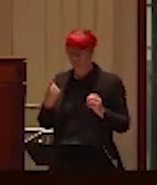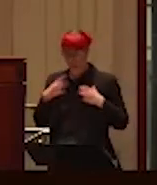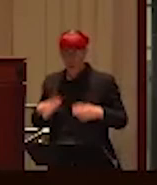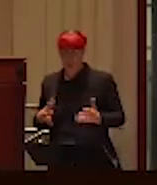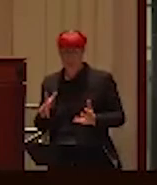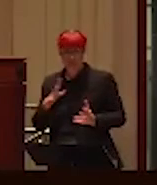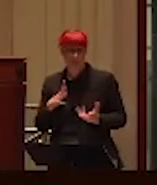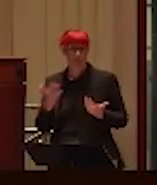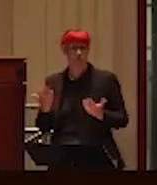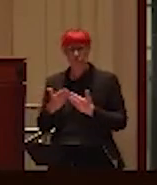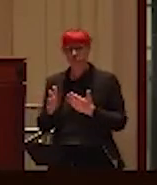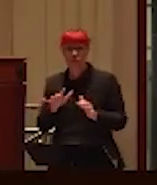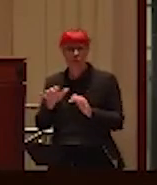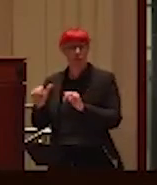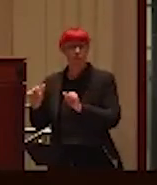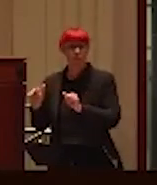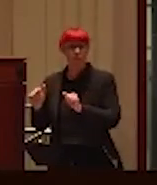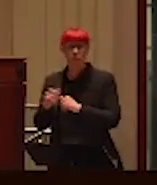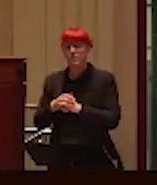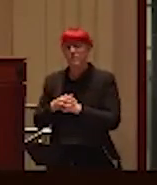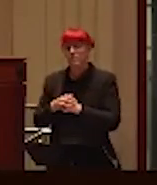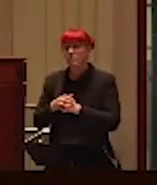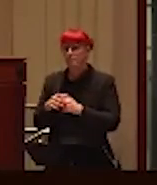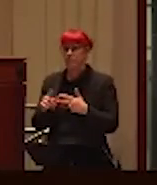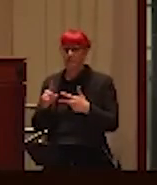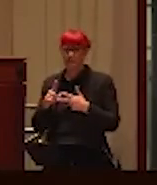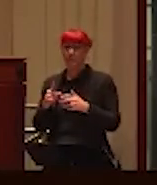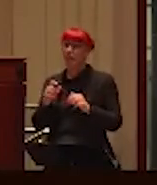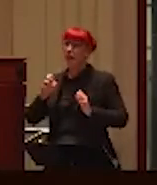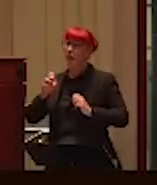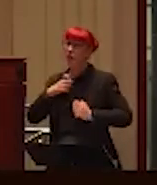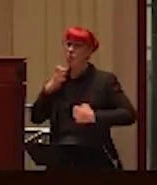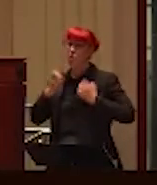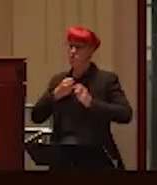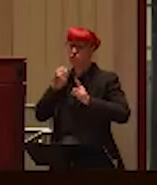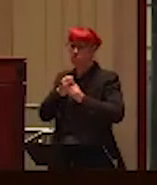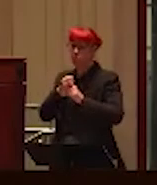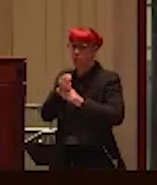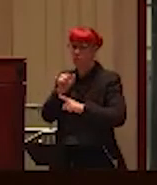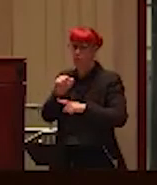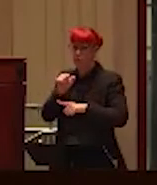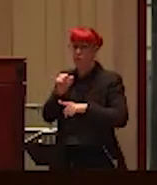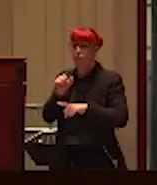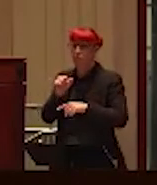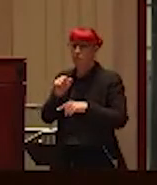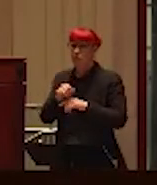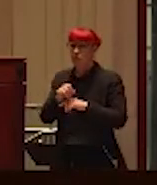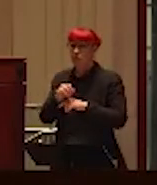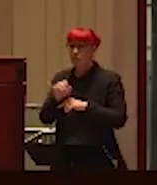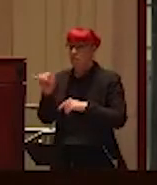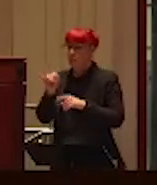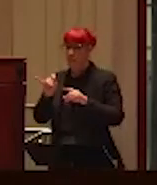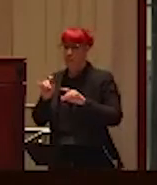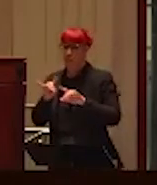And, so, that's sort of the, that's that part of There was also an emotional toll, too. And, it's almost dichotomous in that one side